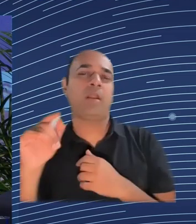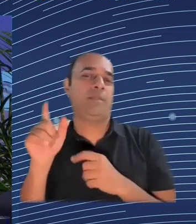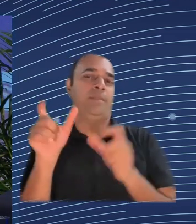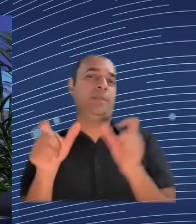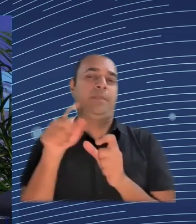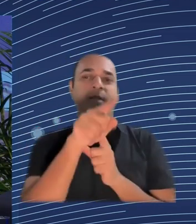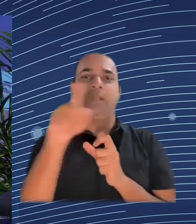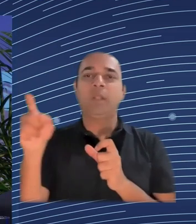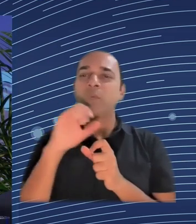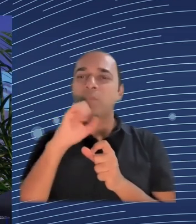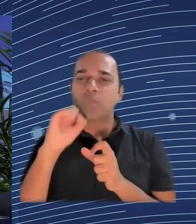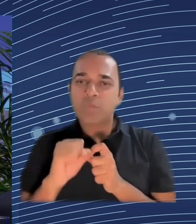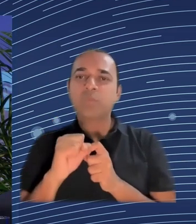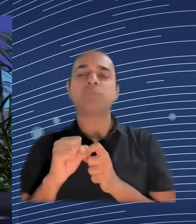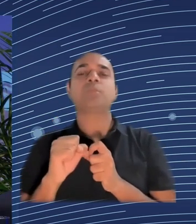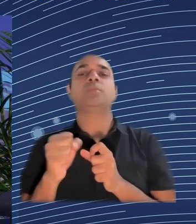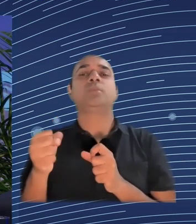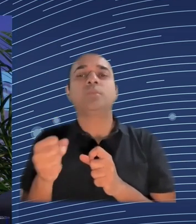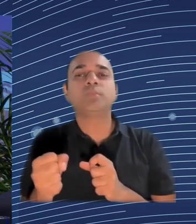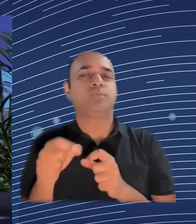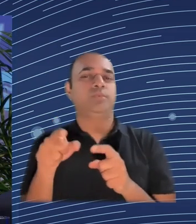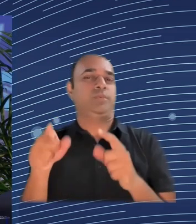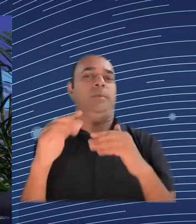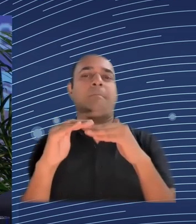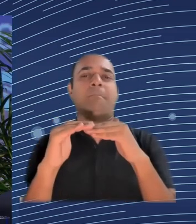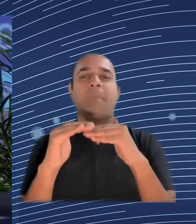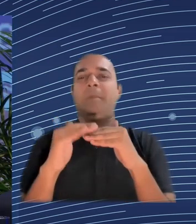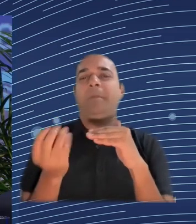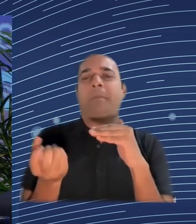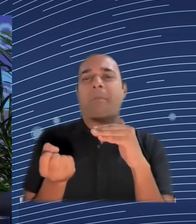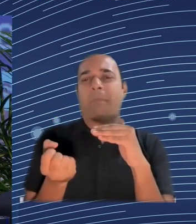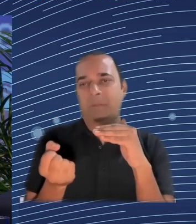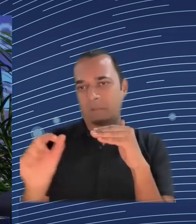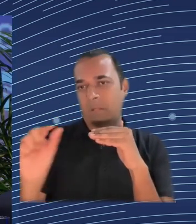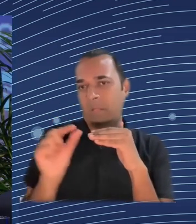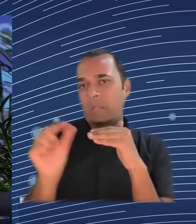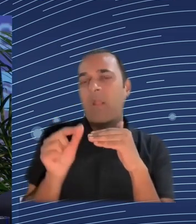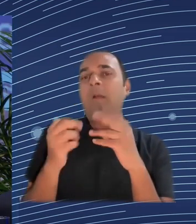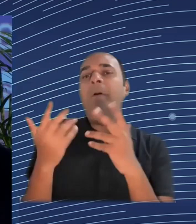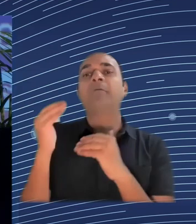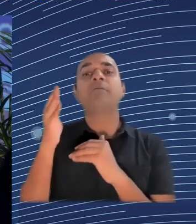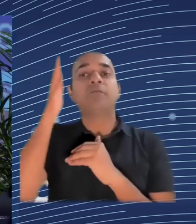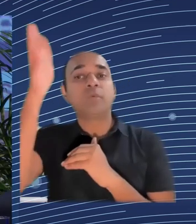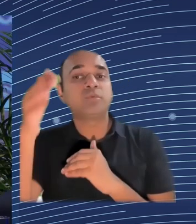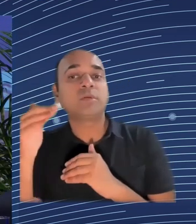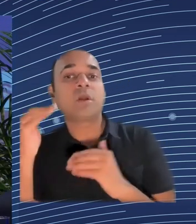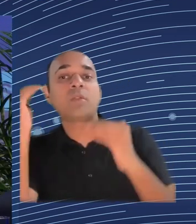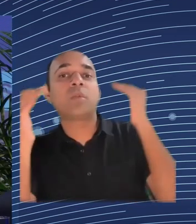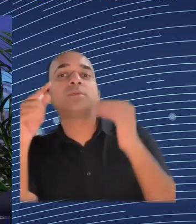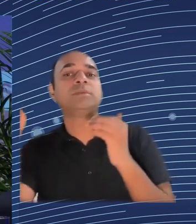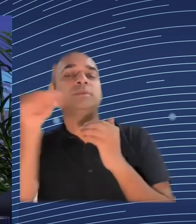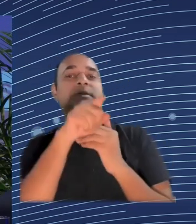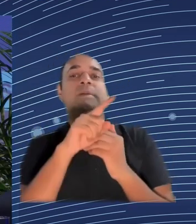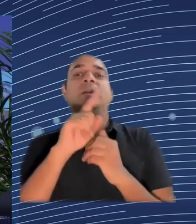For this, we need policies and funding that is rather more flexible, that offers